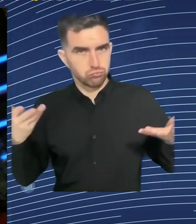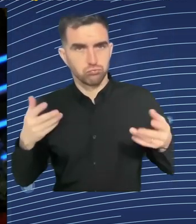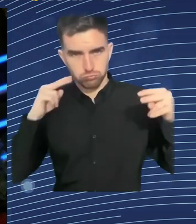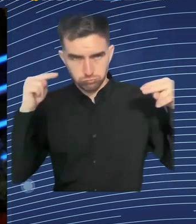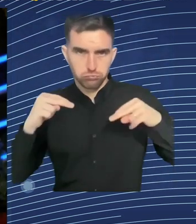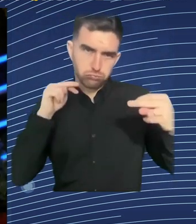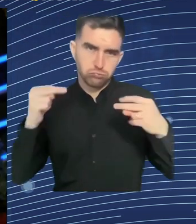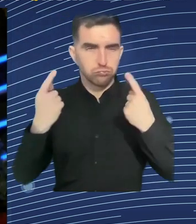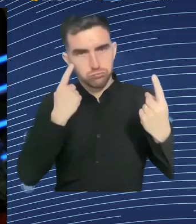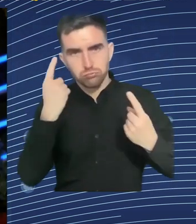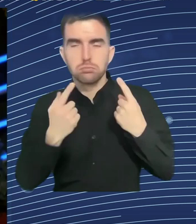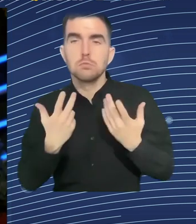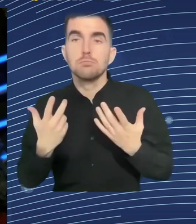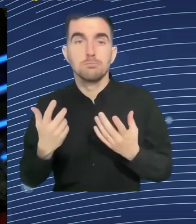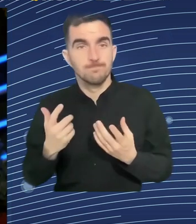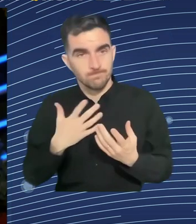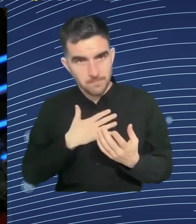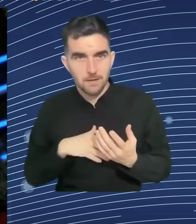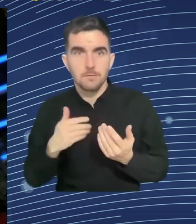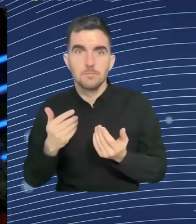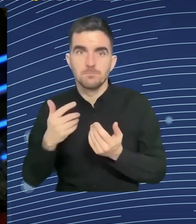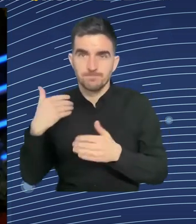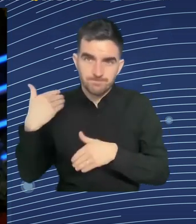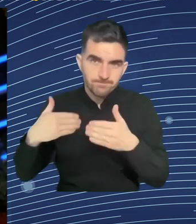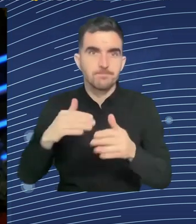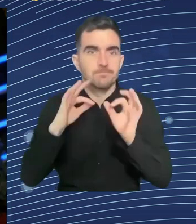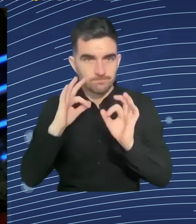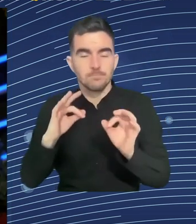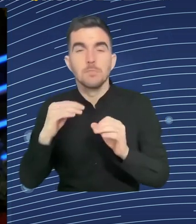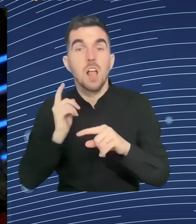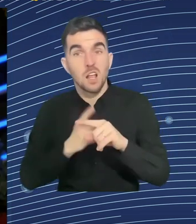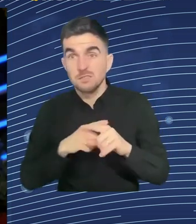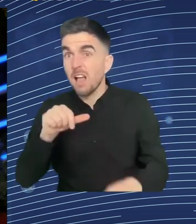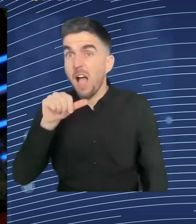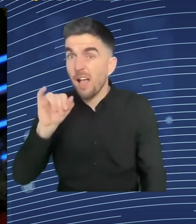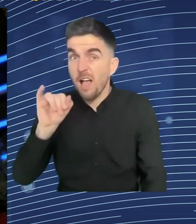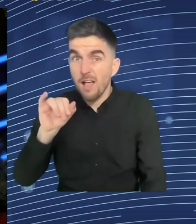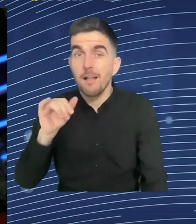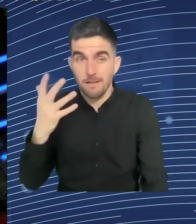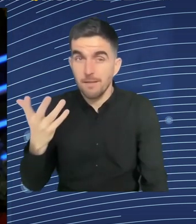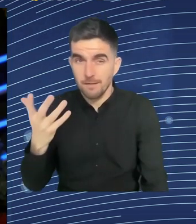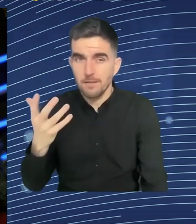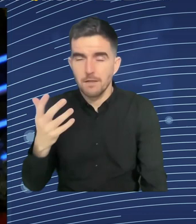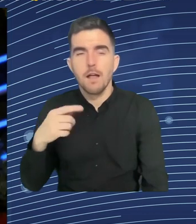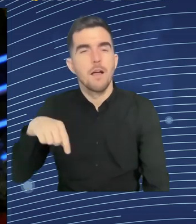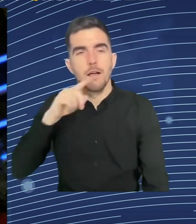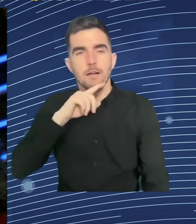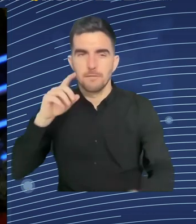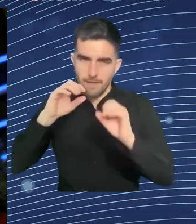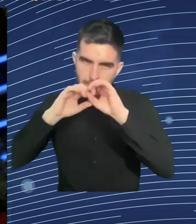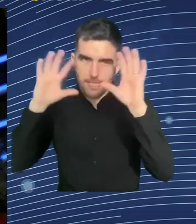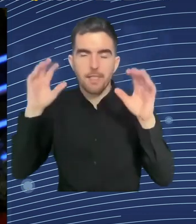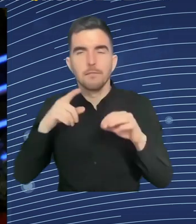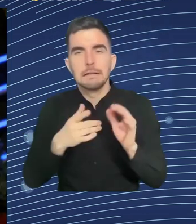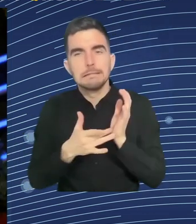able to embed our values in a technical fashion. We're looking at the AI, we're looking at the data, we're making sure the values are in there. That's a